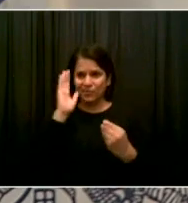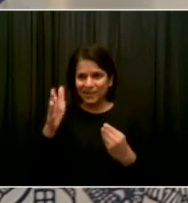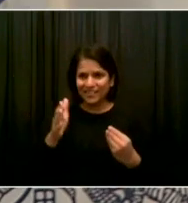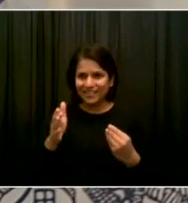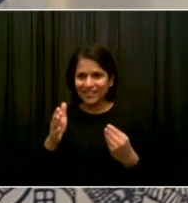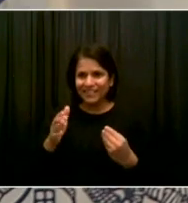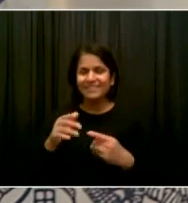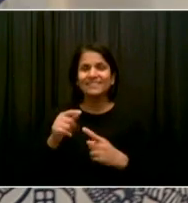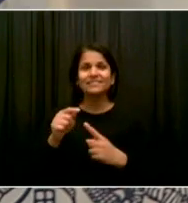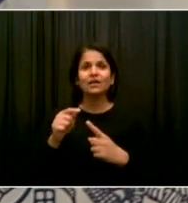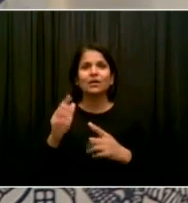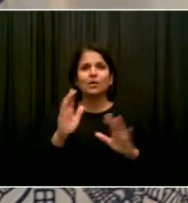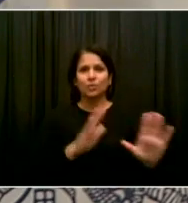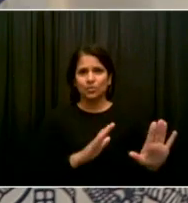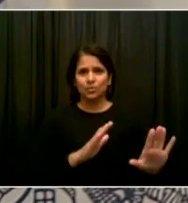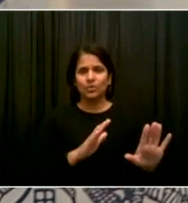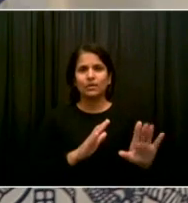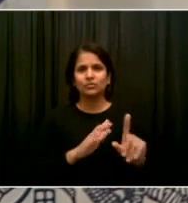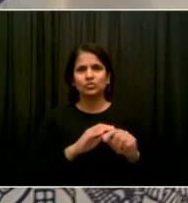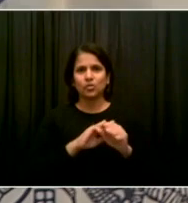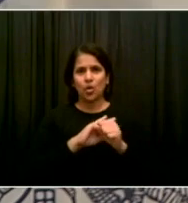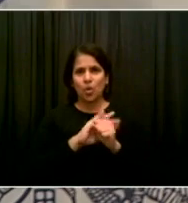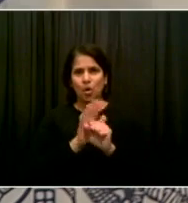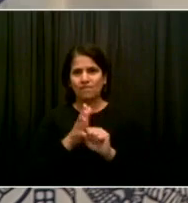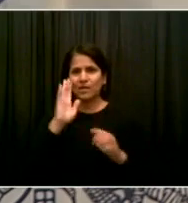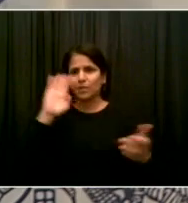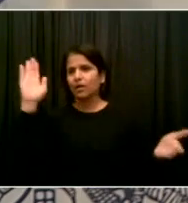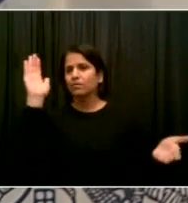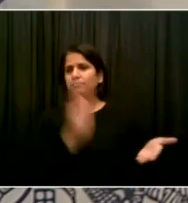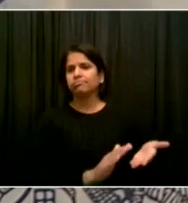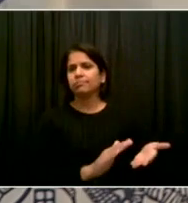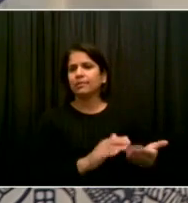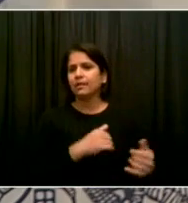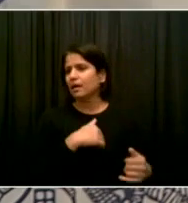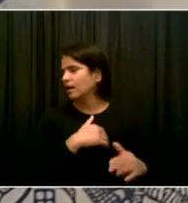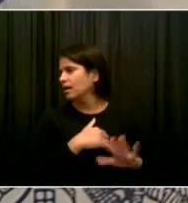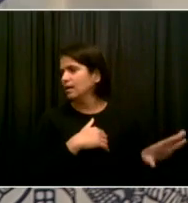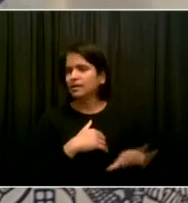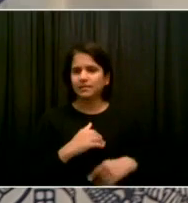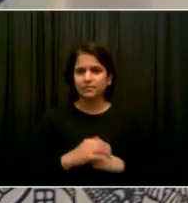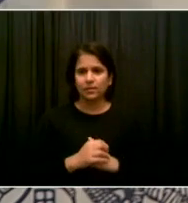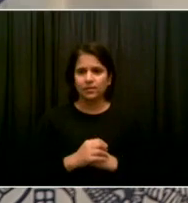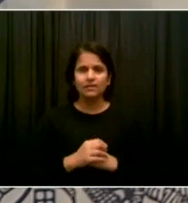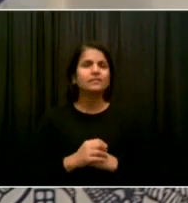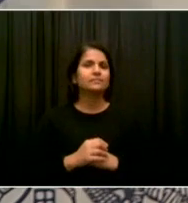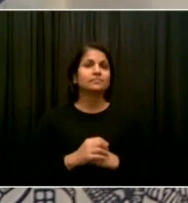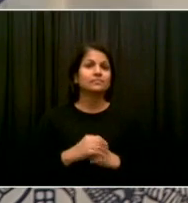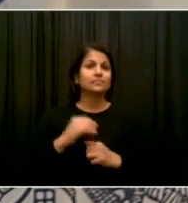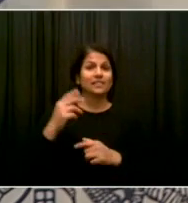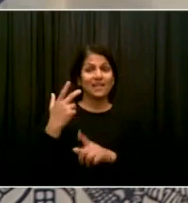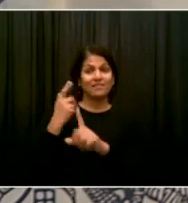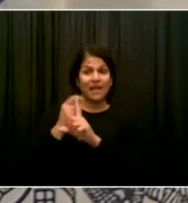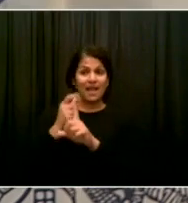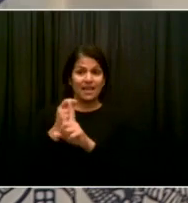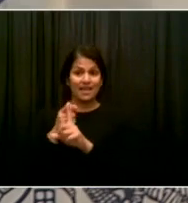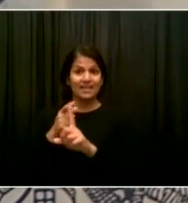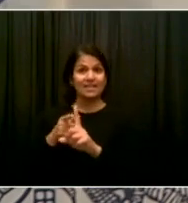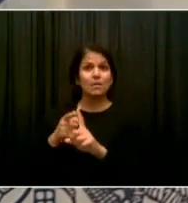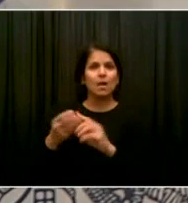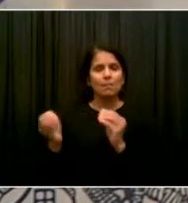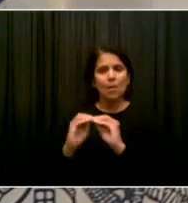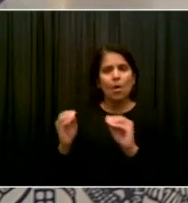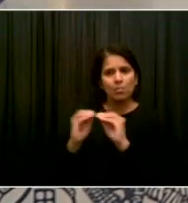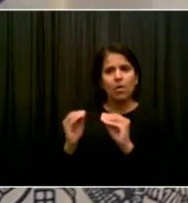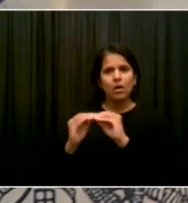to move away from COVID and deep into recovery. The level of vaccination continues to rise markedly